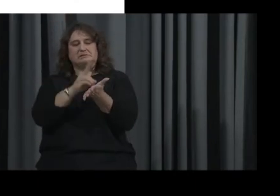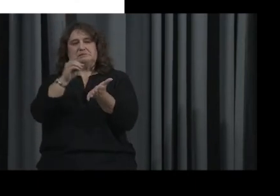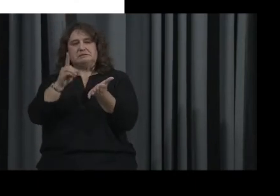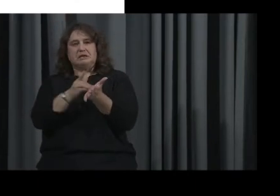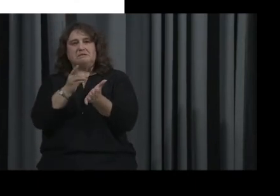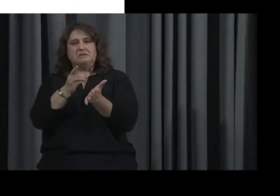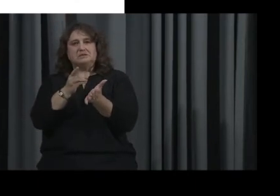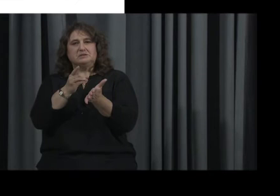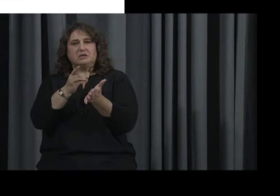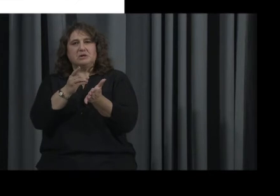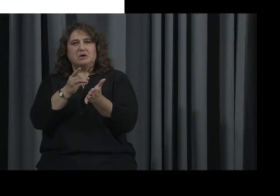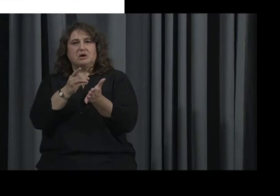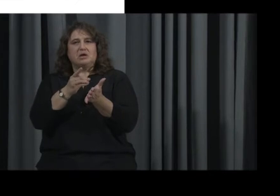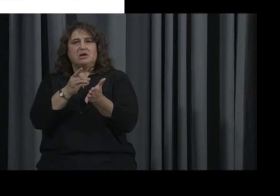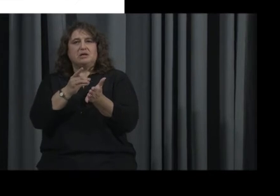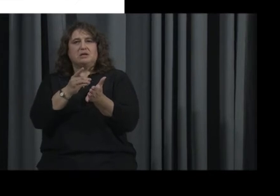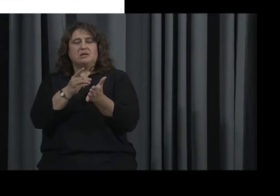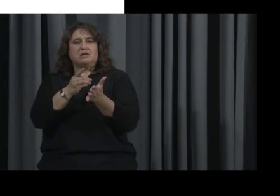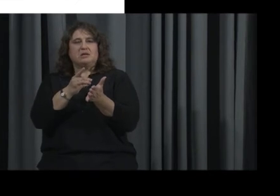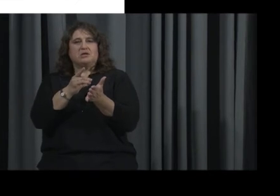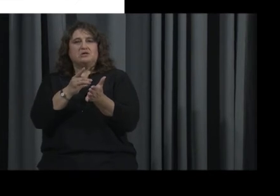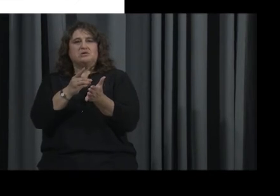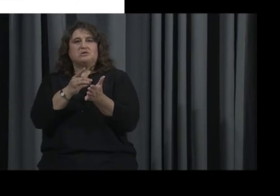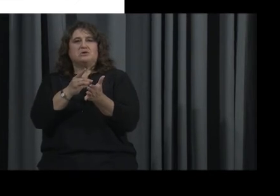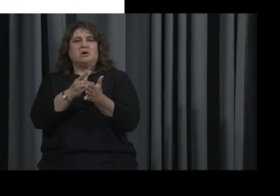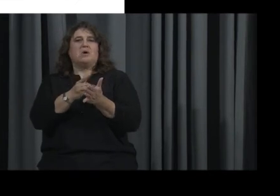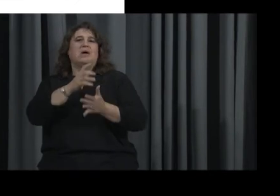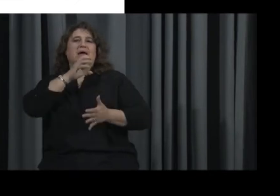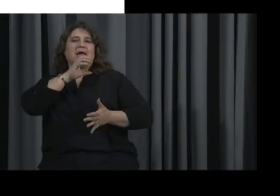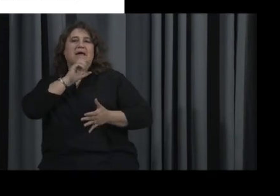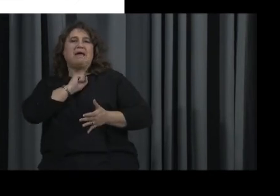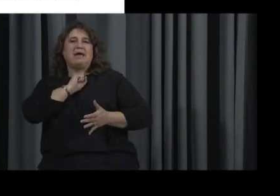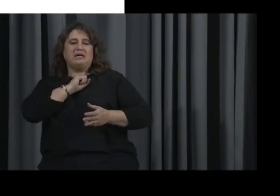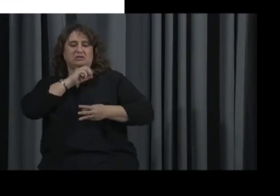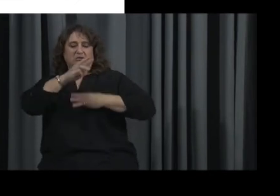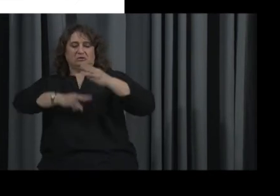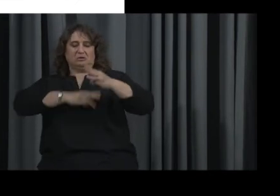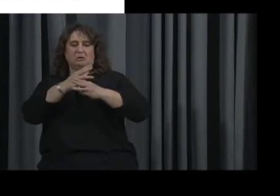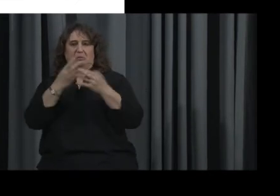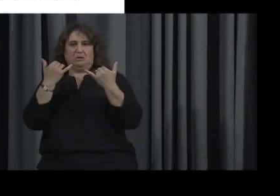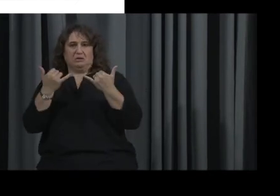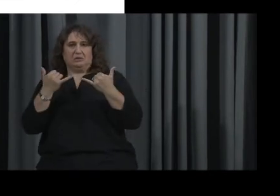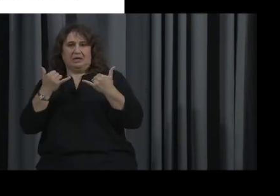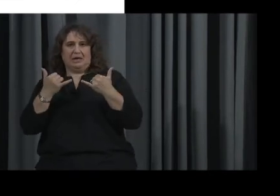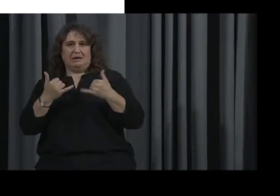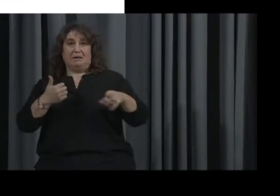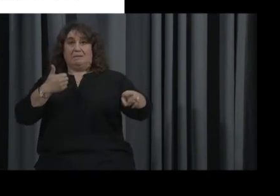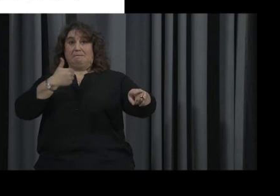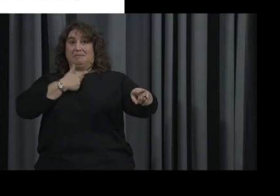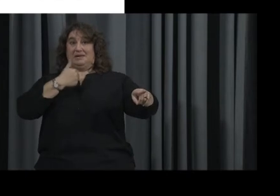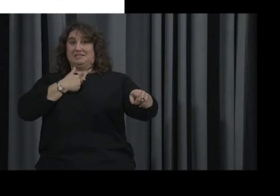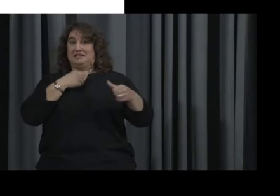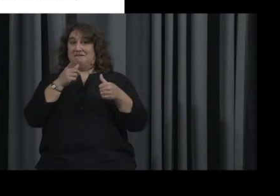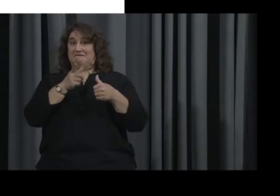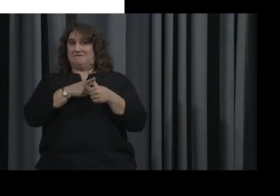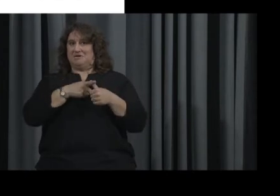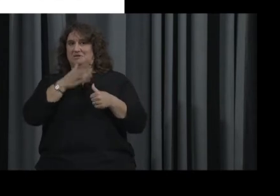what is the aging in the new millennium. All right. So I'm going to start with my statement.